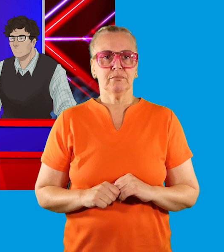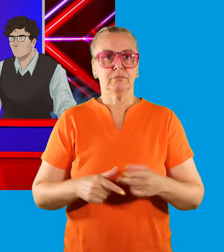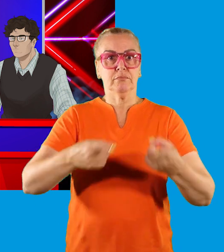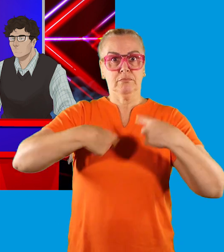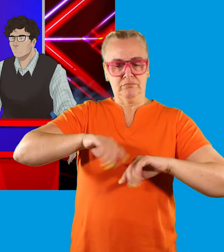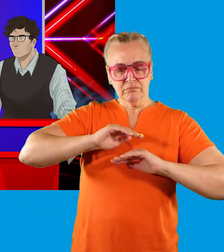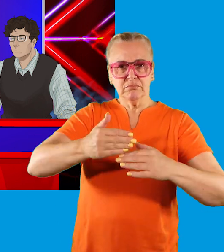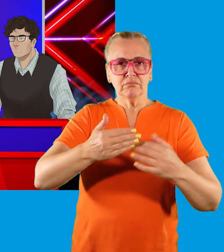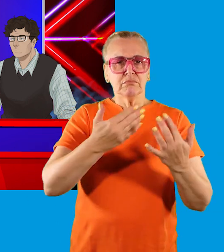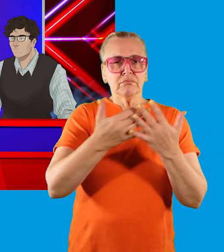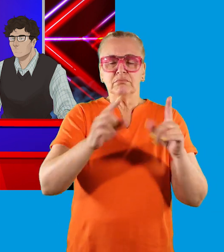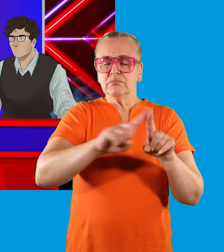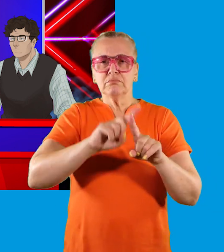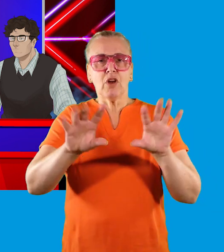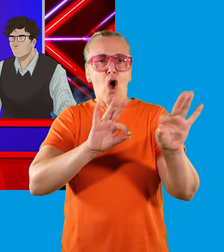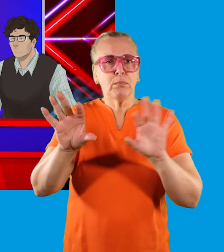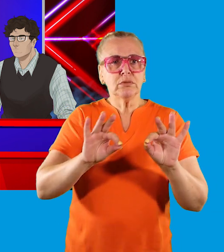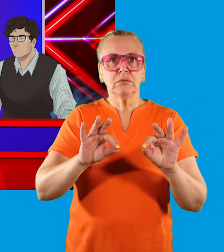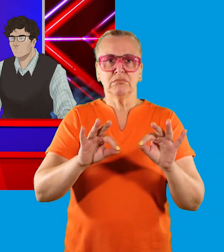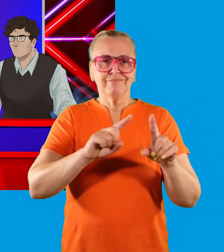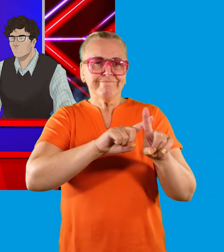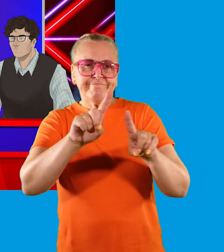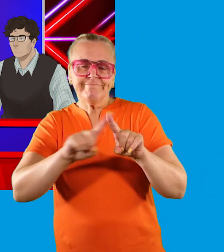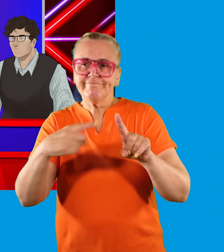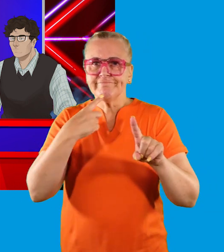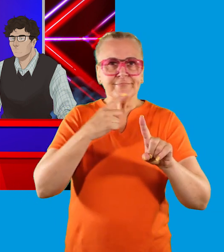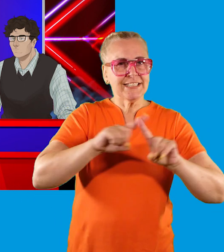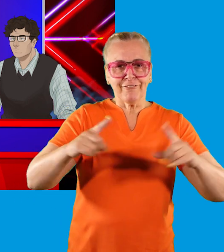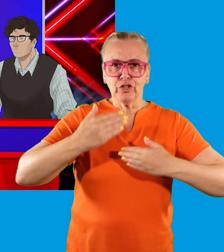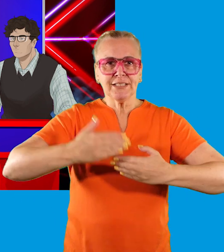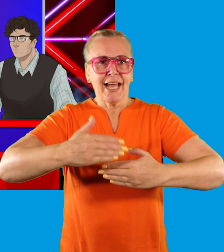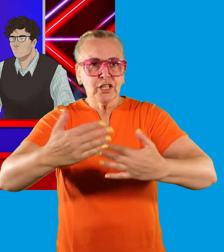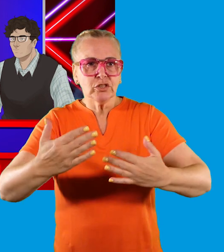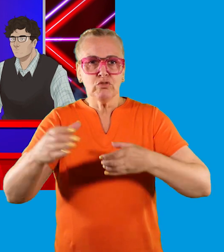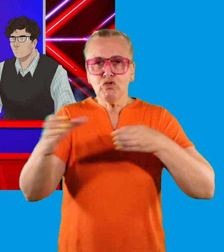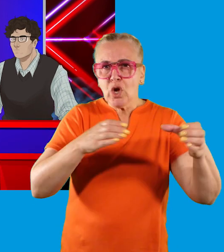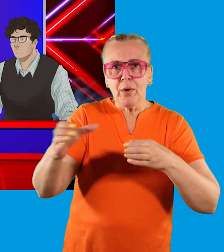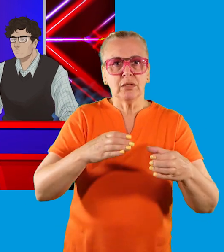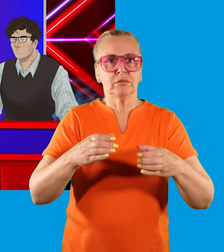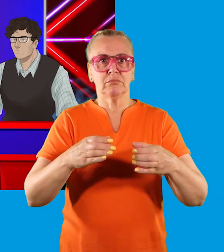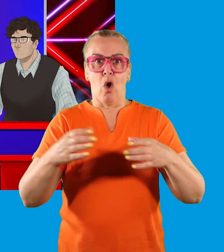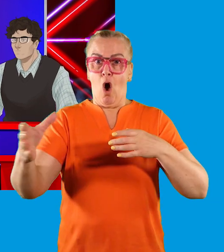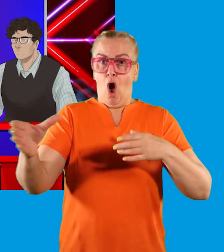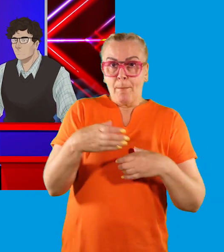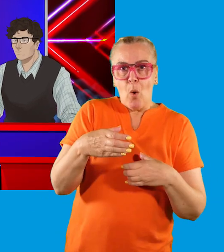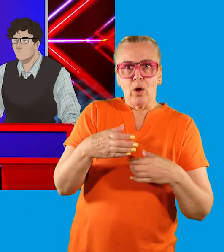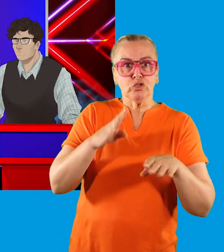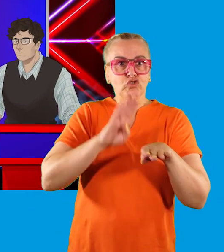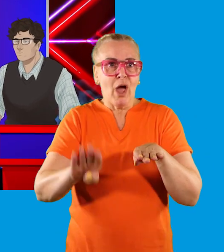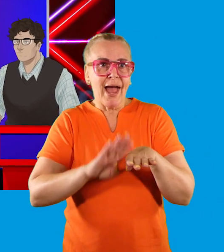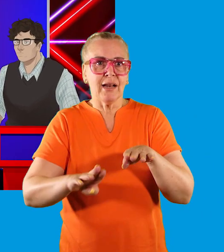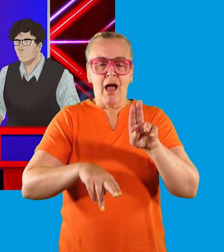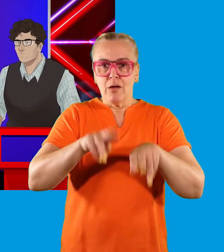And we provide multiple options or ways of doing things at every stage. Whether it's recruitment,